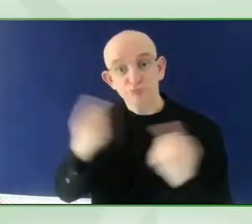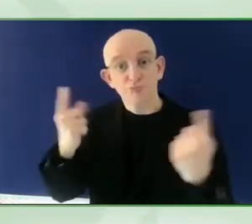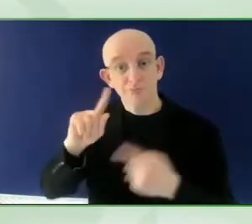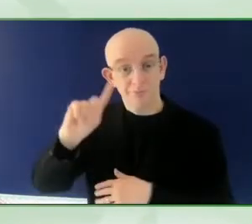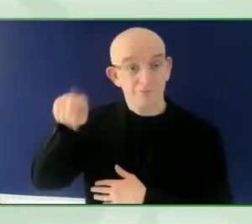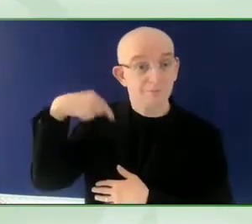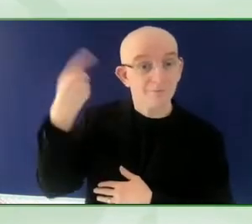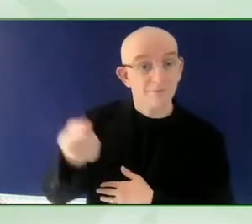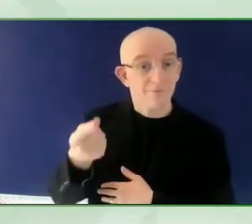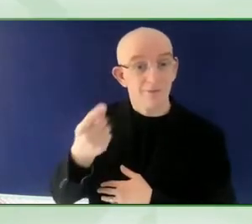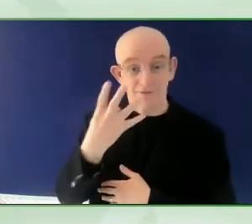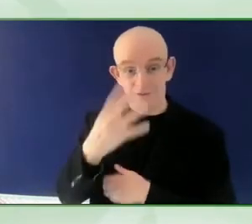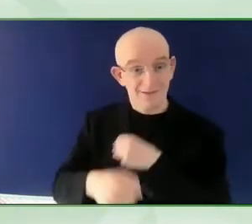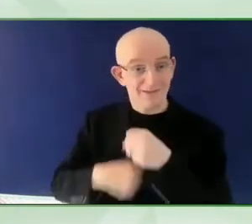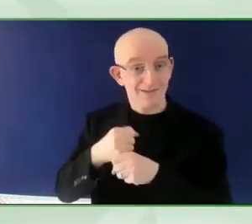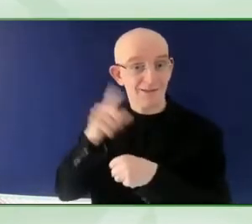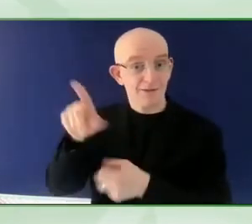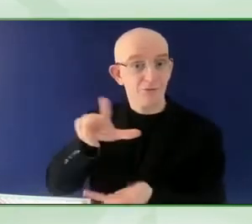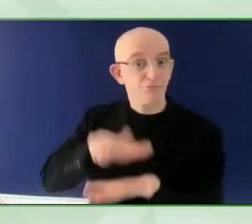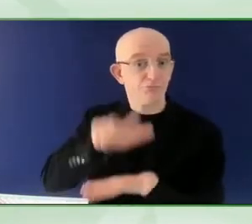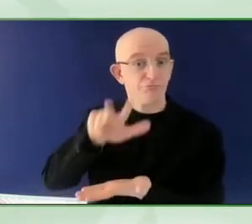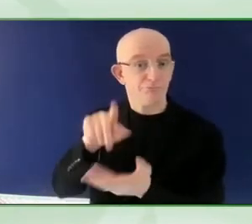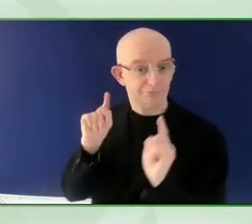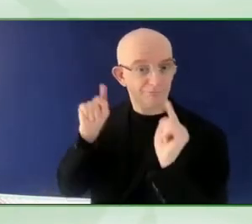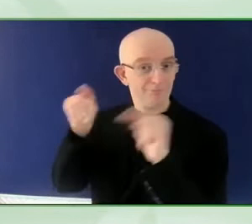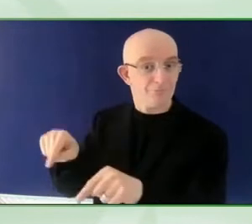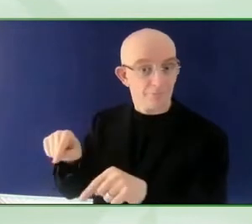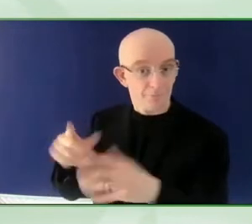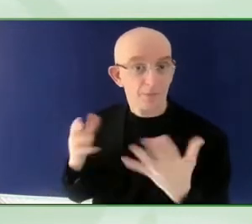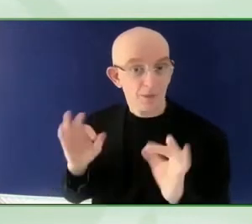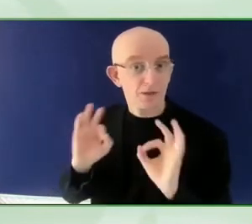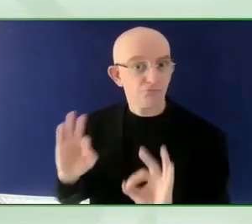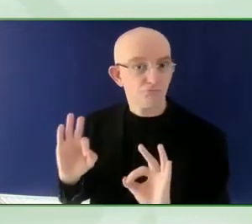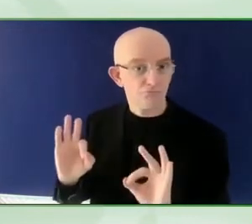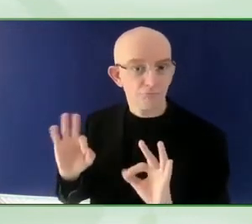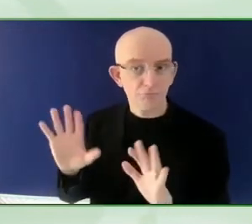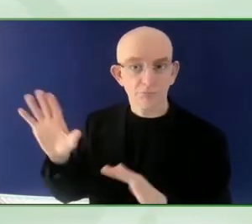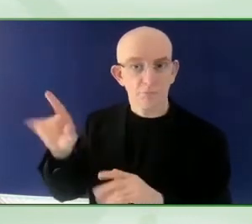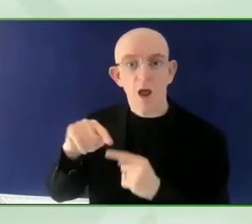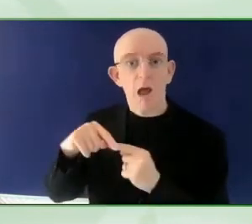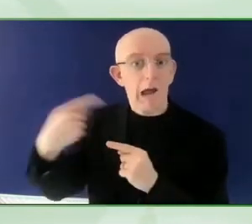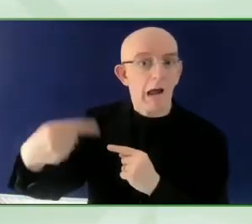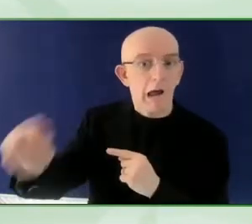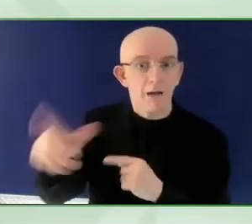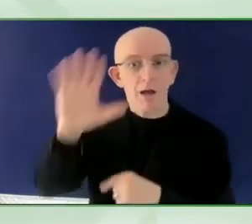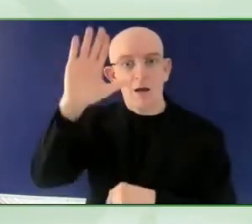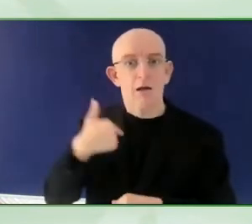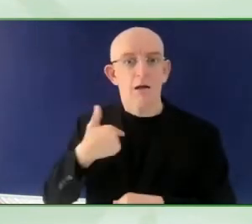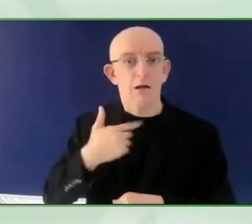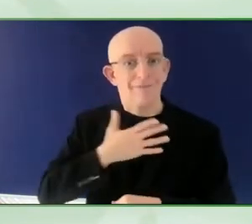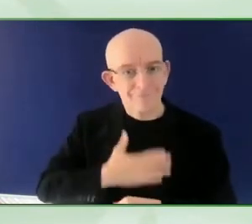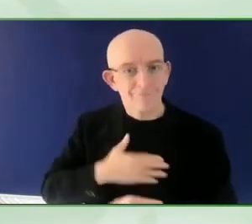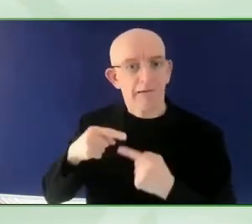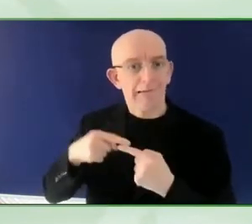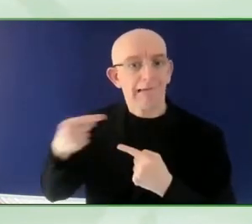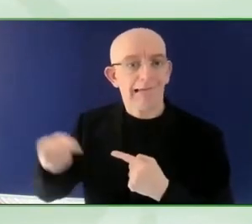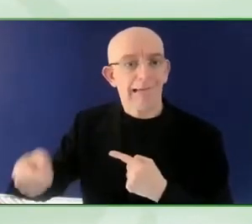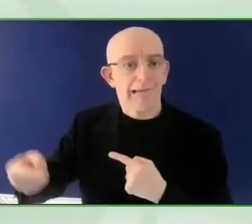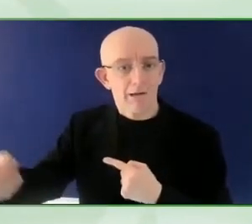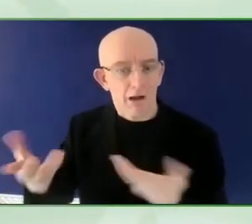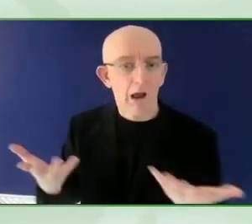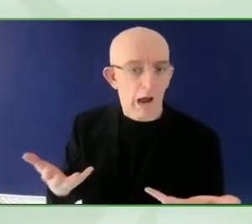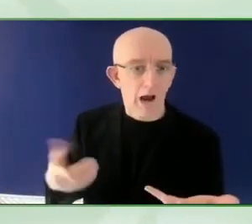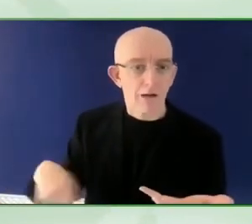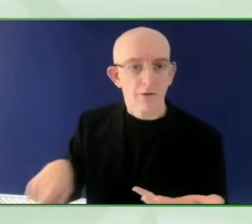opportunities as possible between summits where we can discuss follow-up on the commitments, implementation